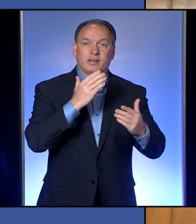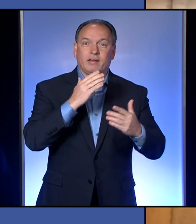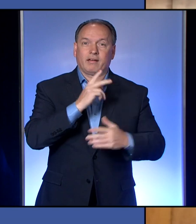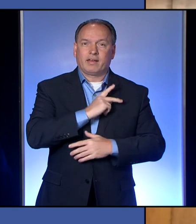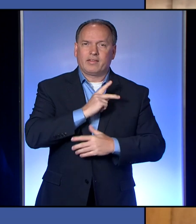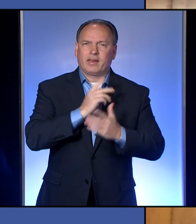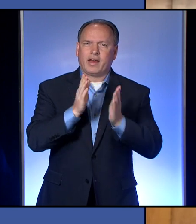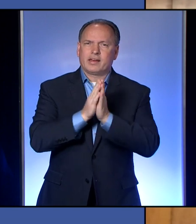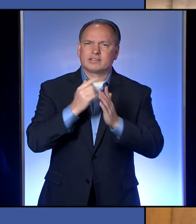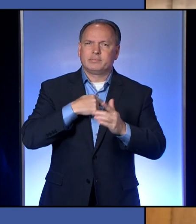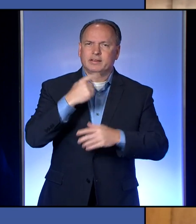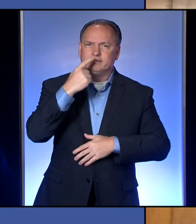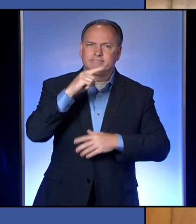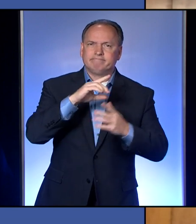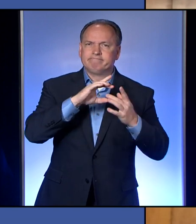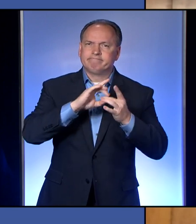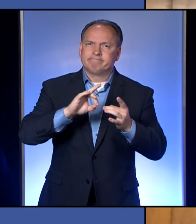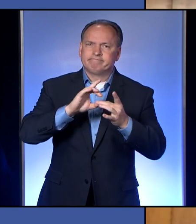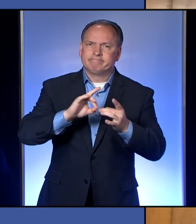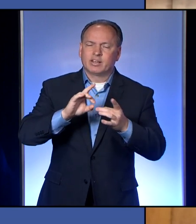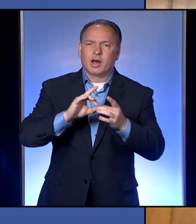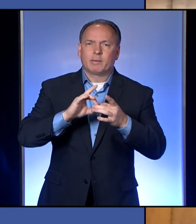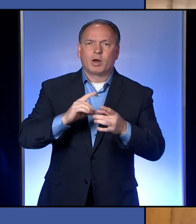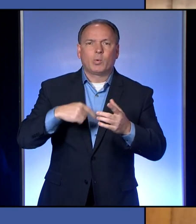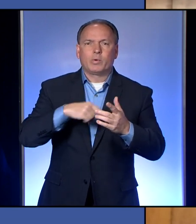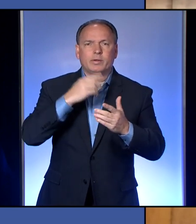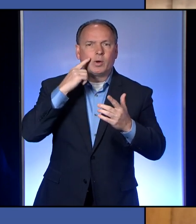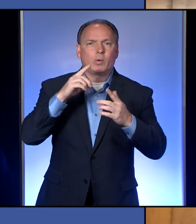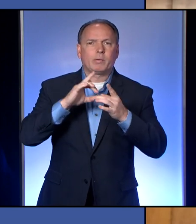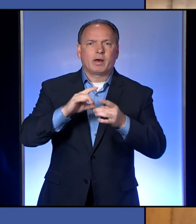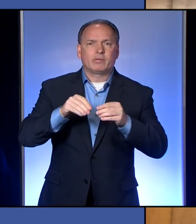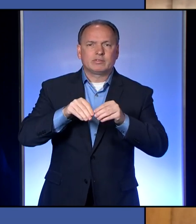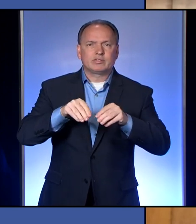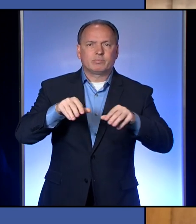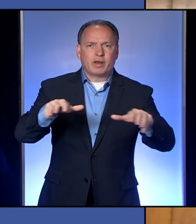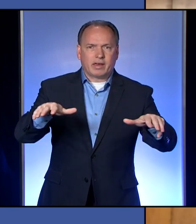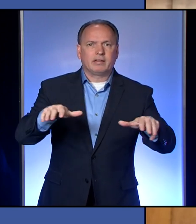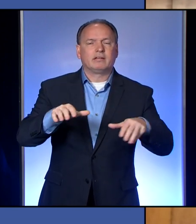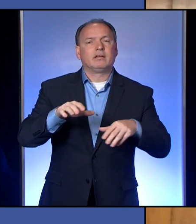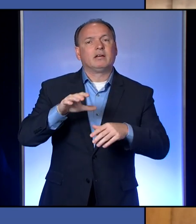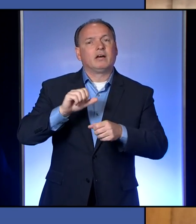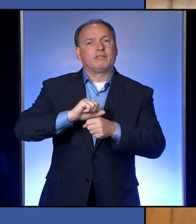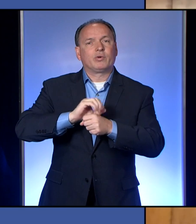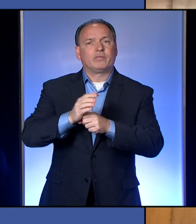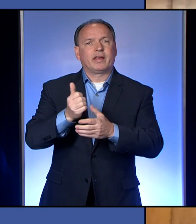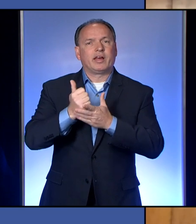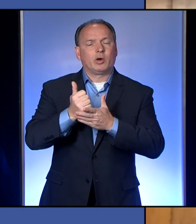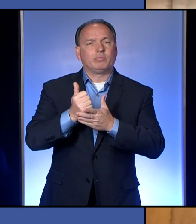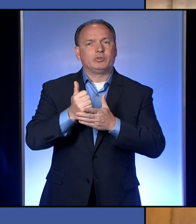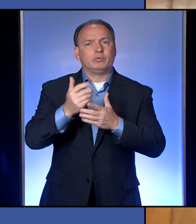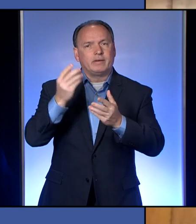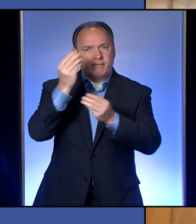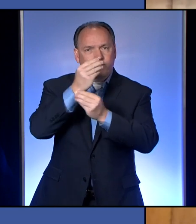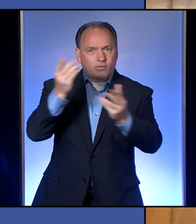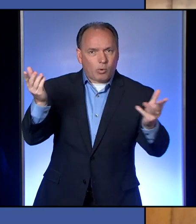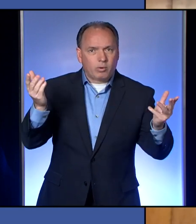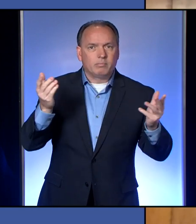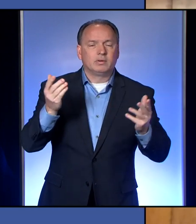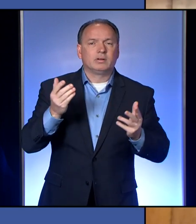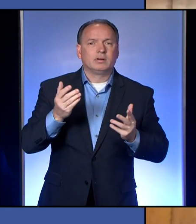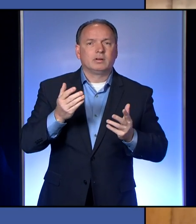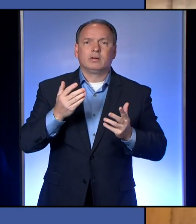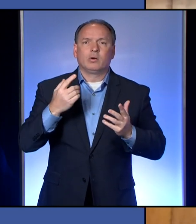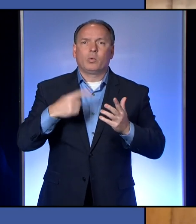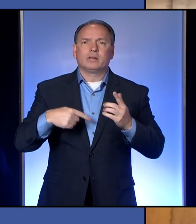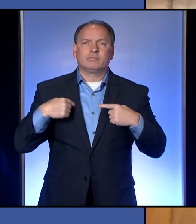and talk about what we know about the spread of COVID-19 to help inform what